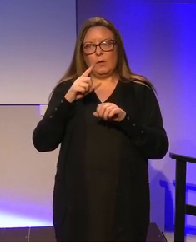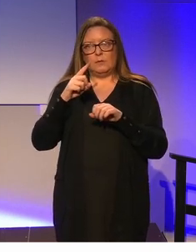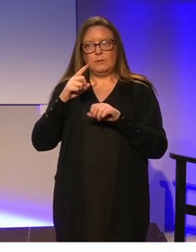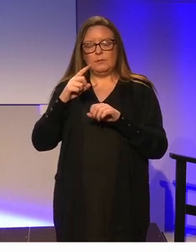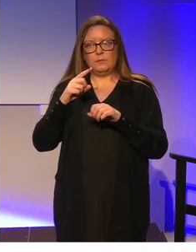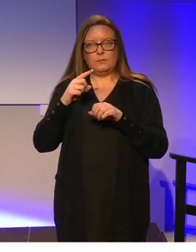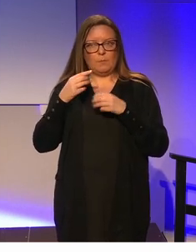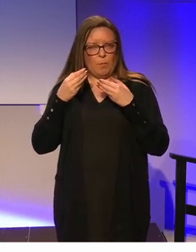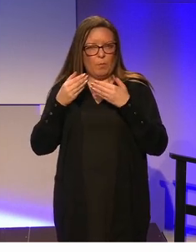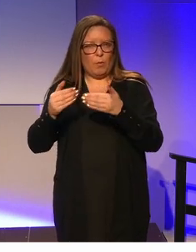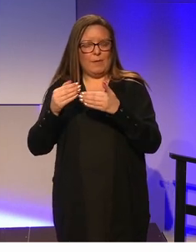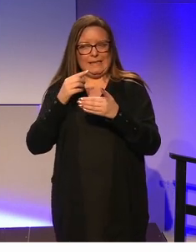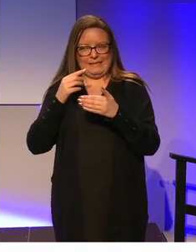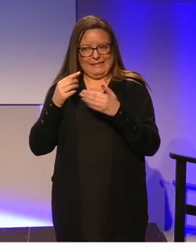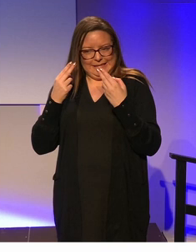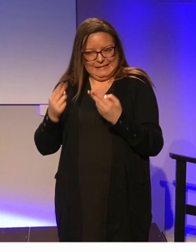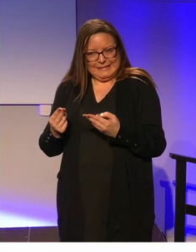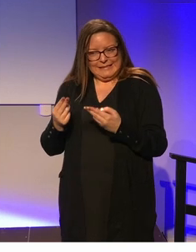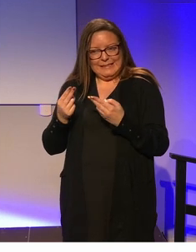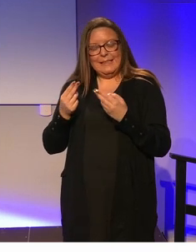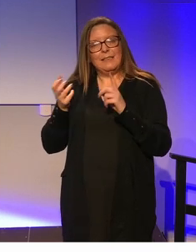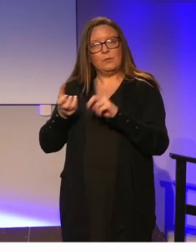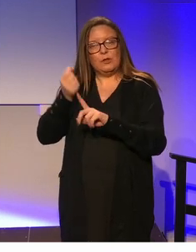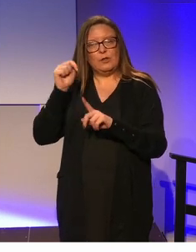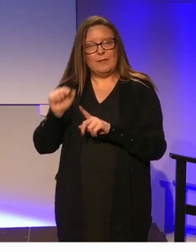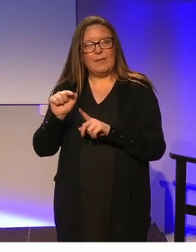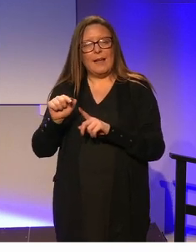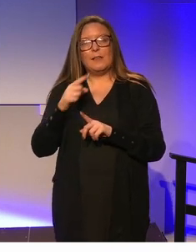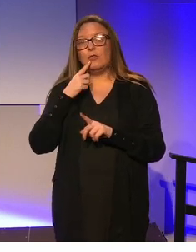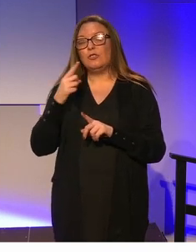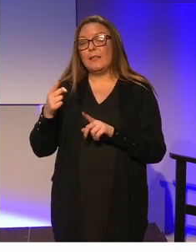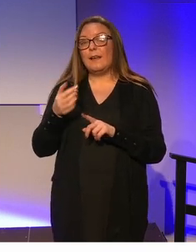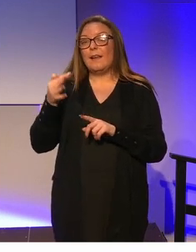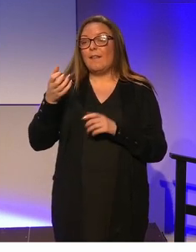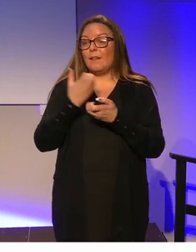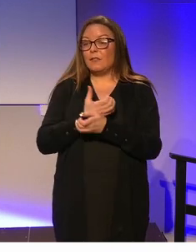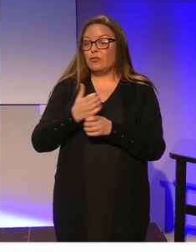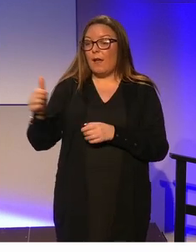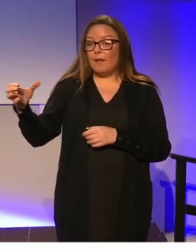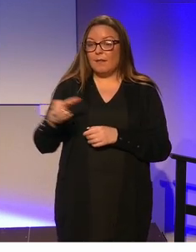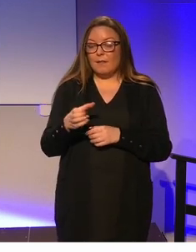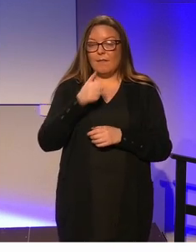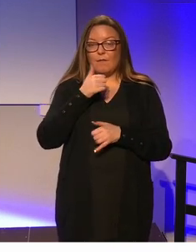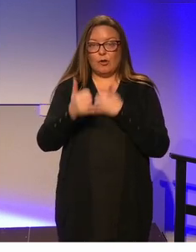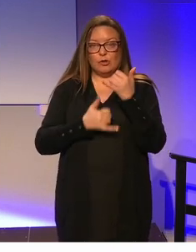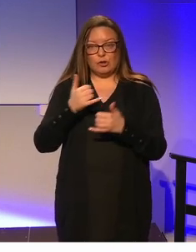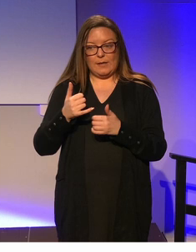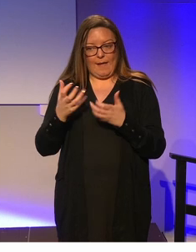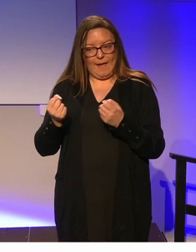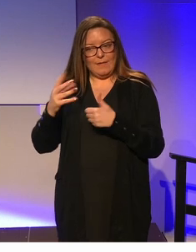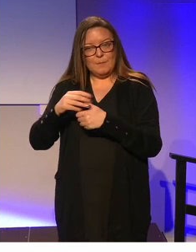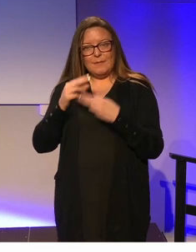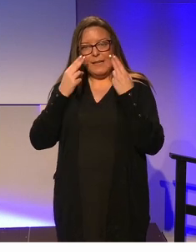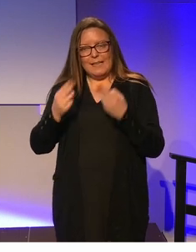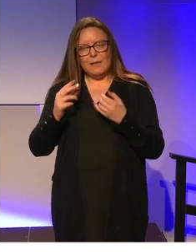but we have still some place to go. Because she captures it very well when she says, when a child comes in in first year and is presenting with a particular need, we